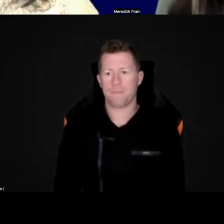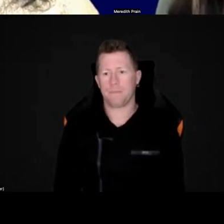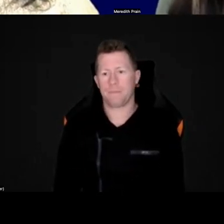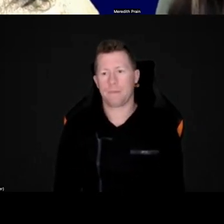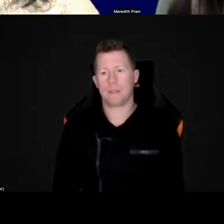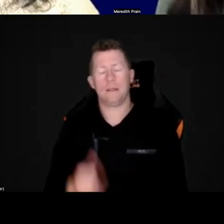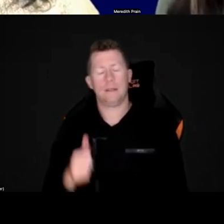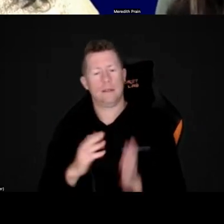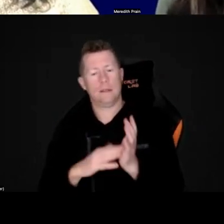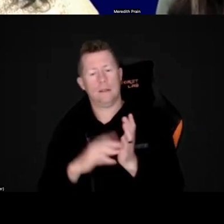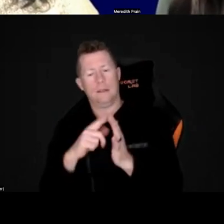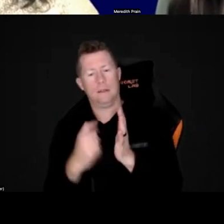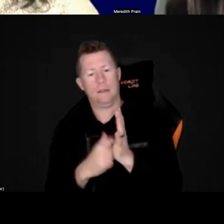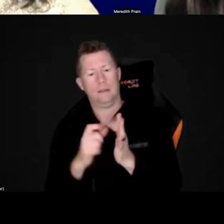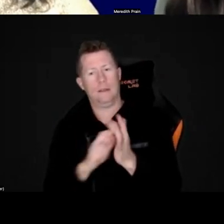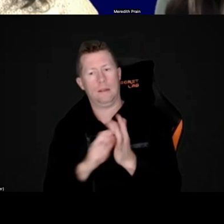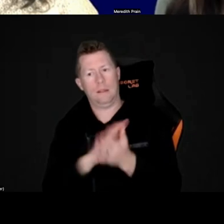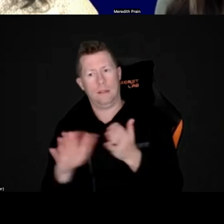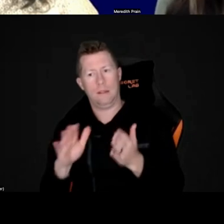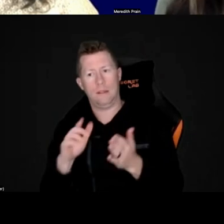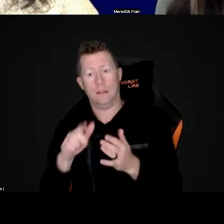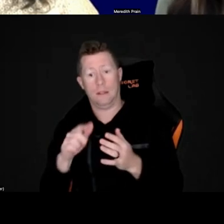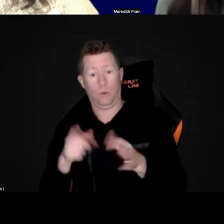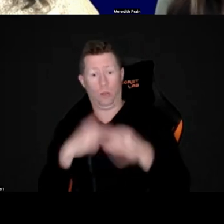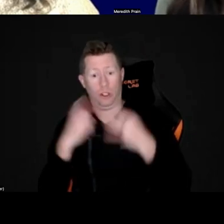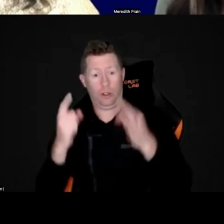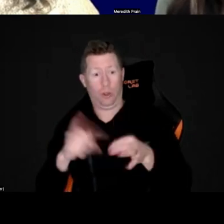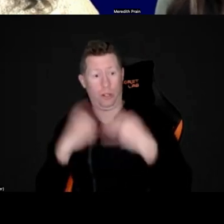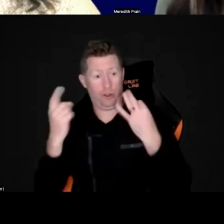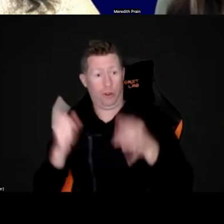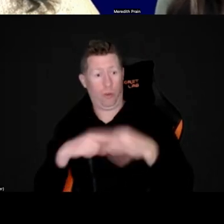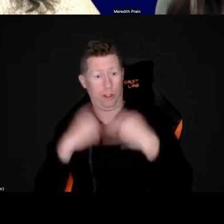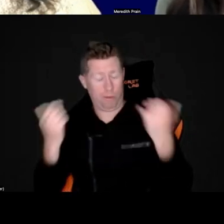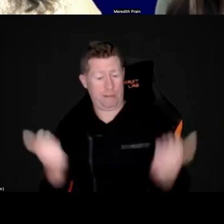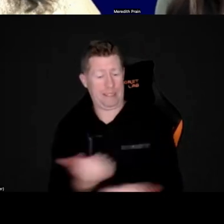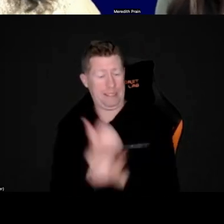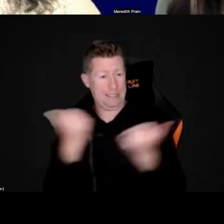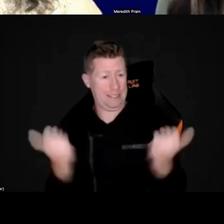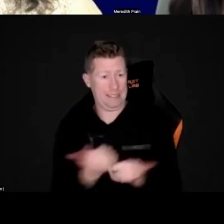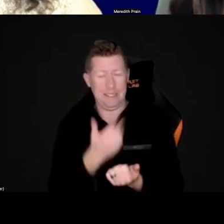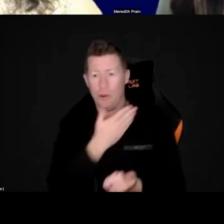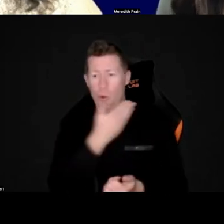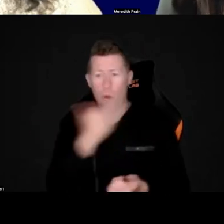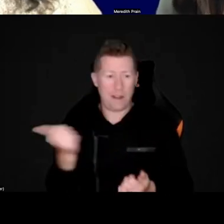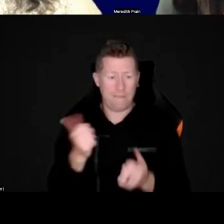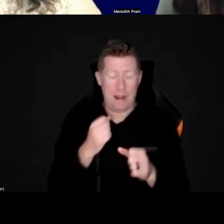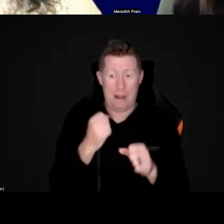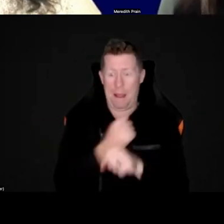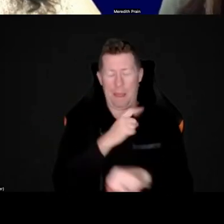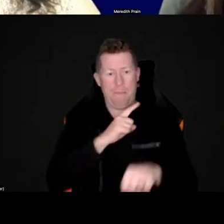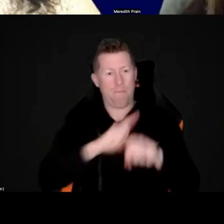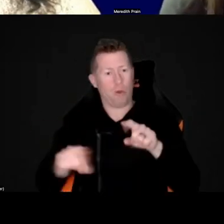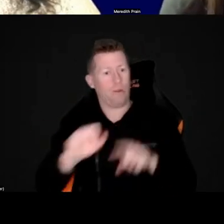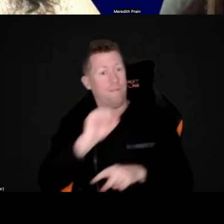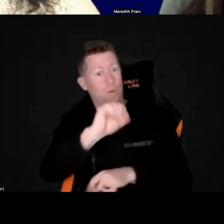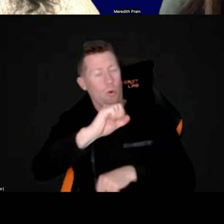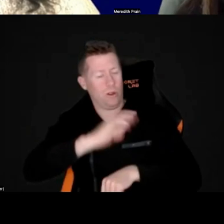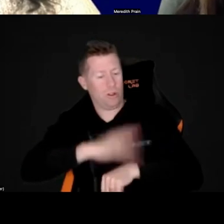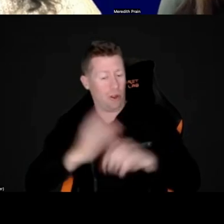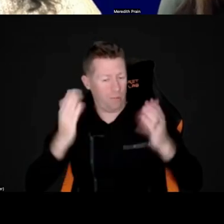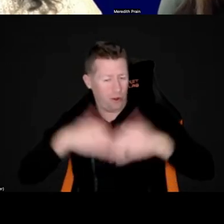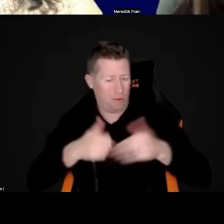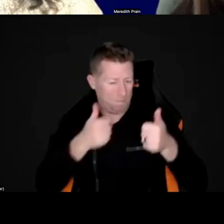Great. Thank you. The questions are still coming thick and fast, which is wonderful, really making the most of you being here this evening.